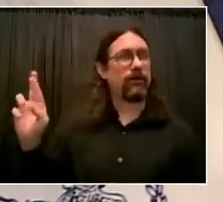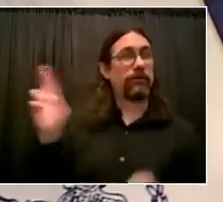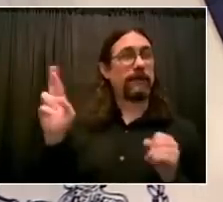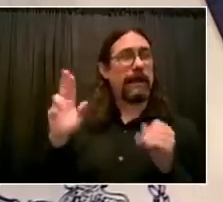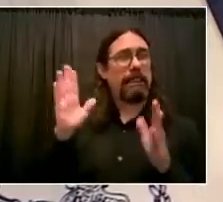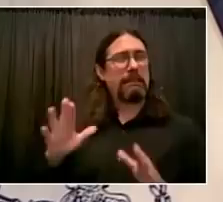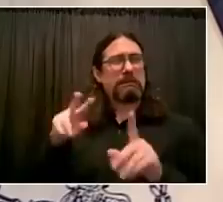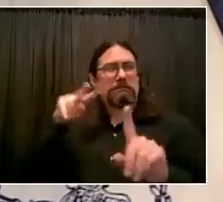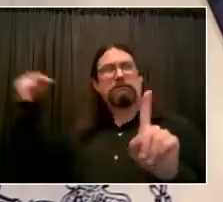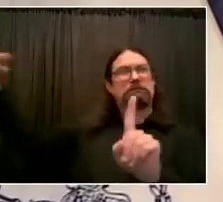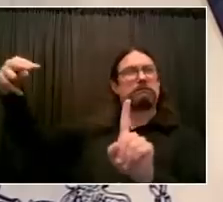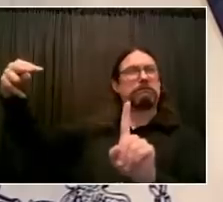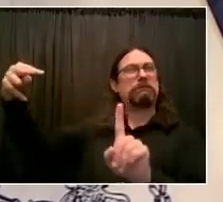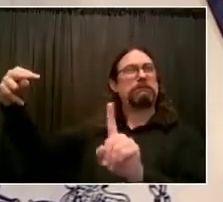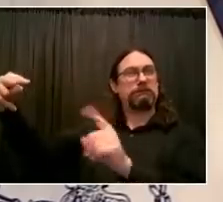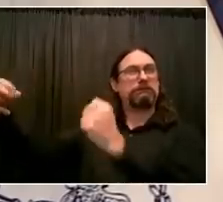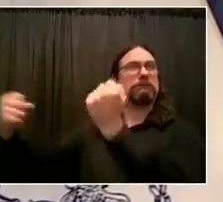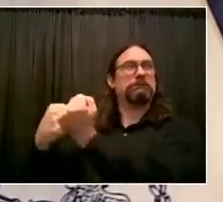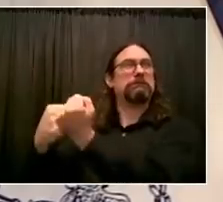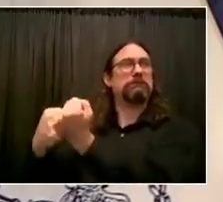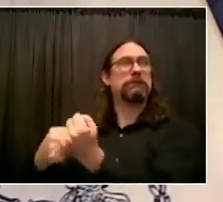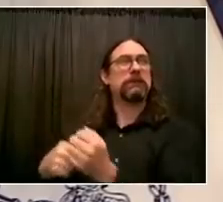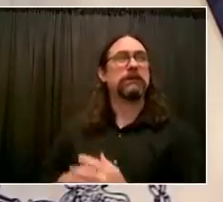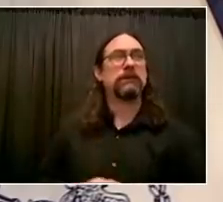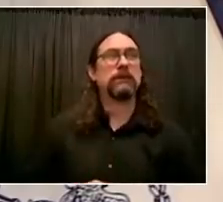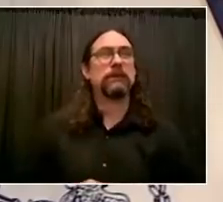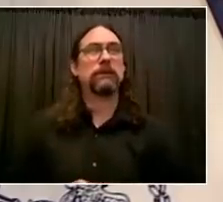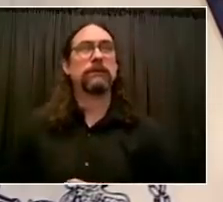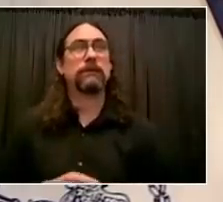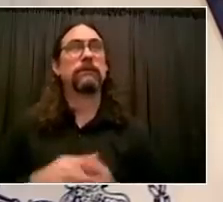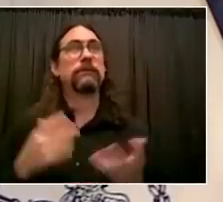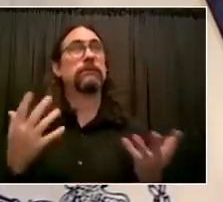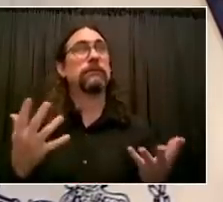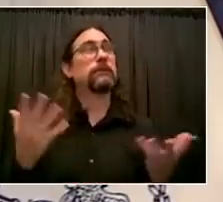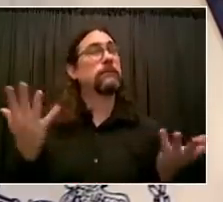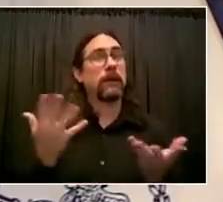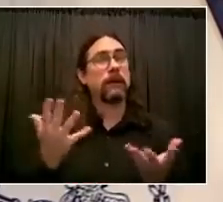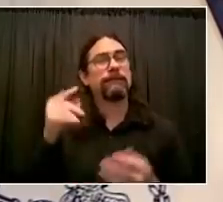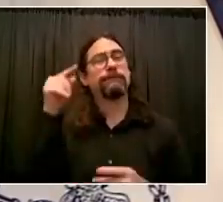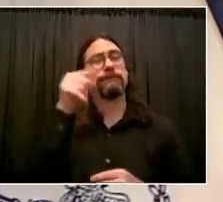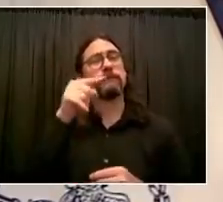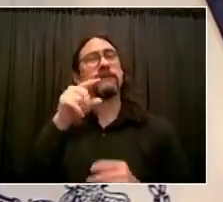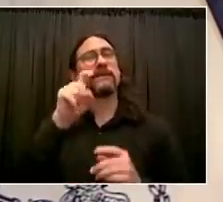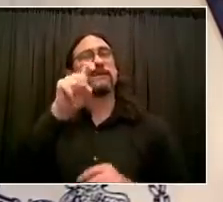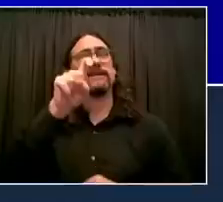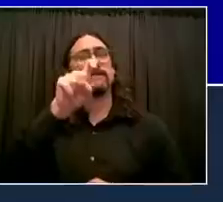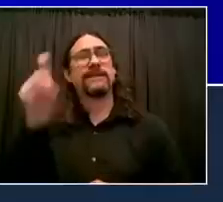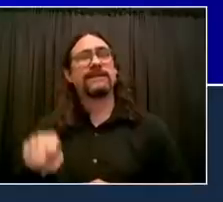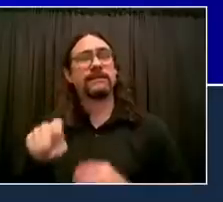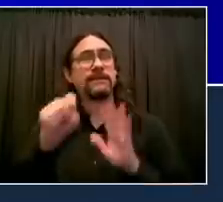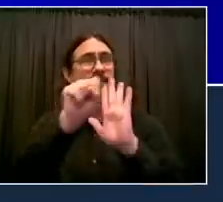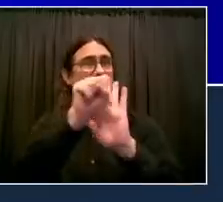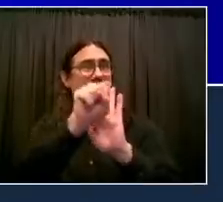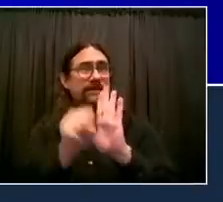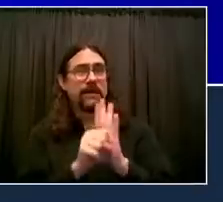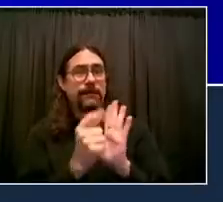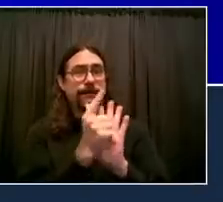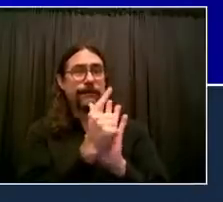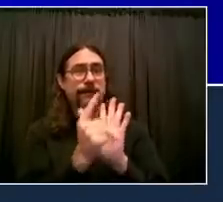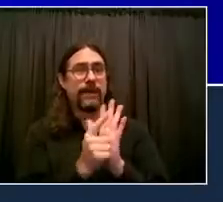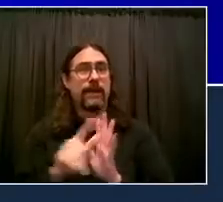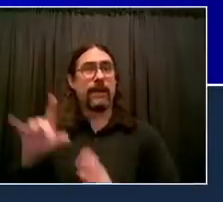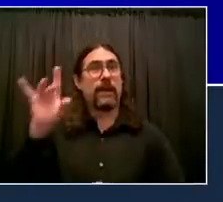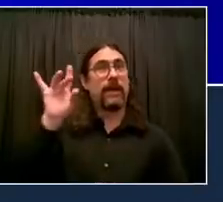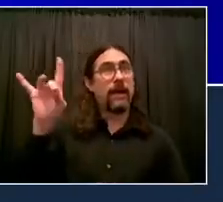8 which is essentially almost a complete ban on abortions in the state of texas this is deeply troubling